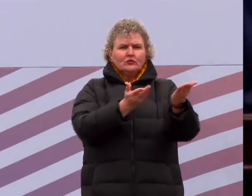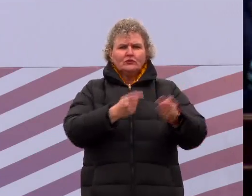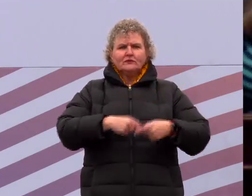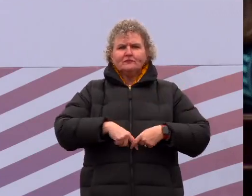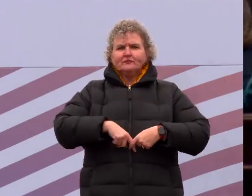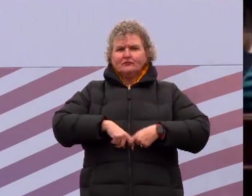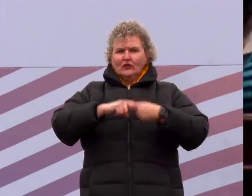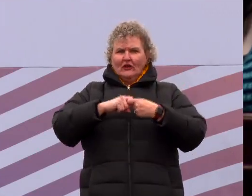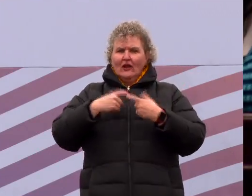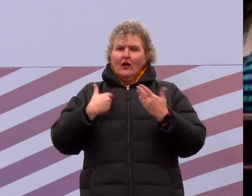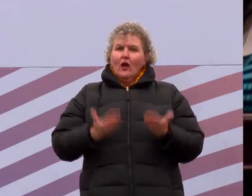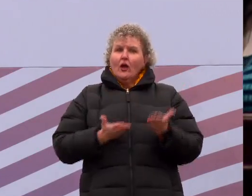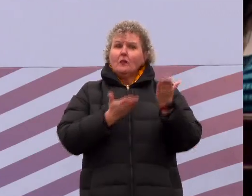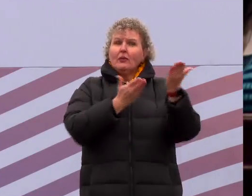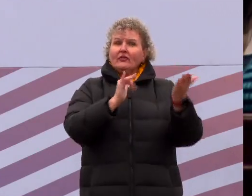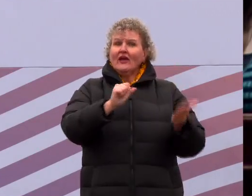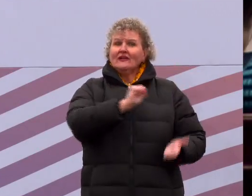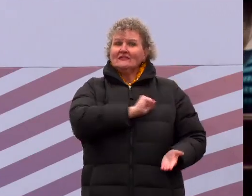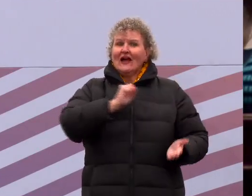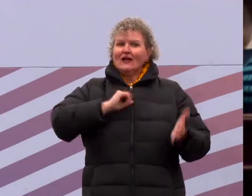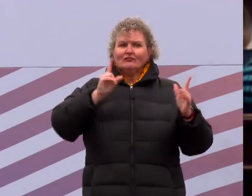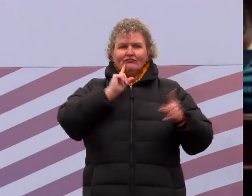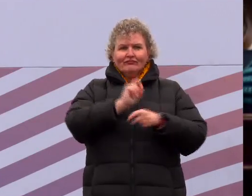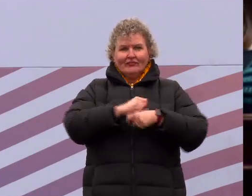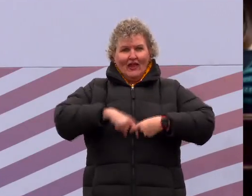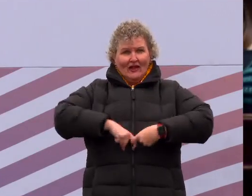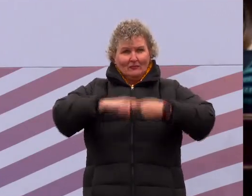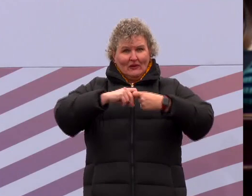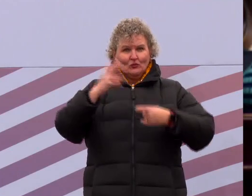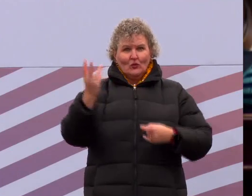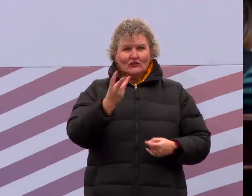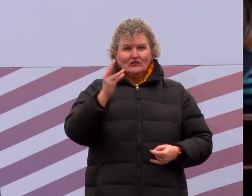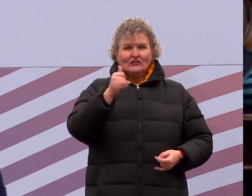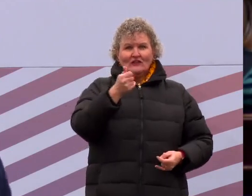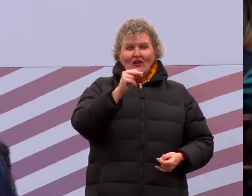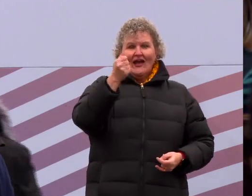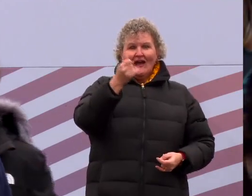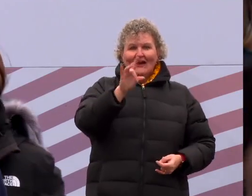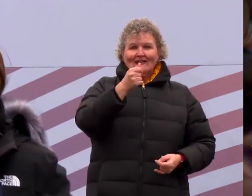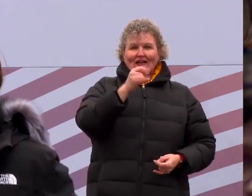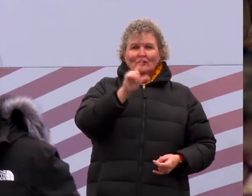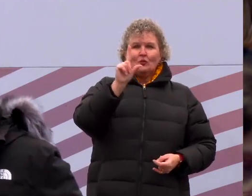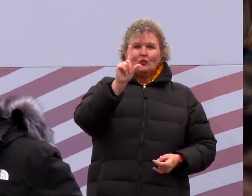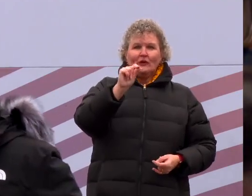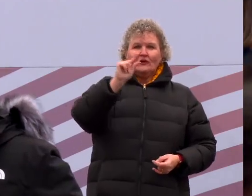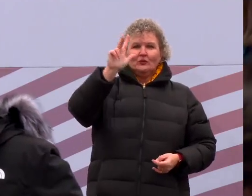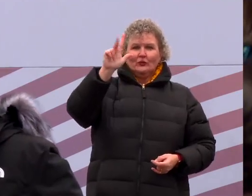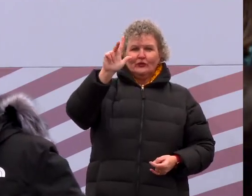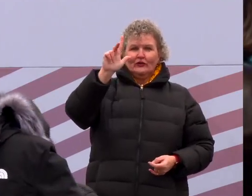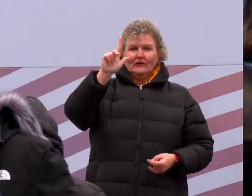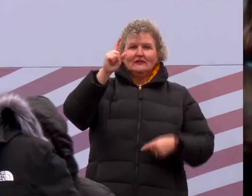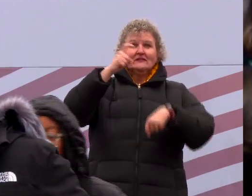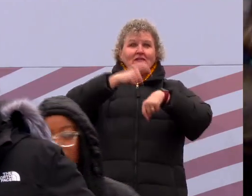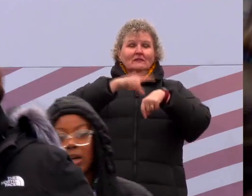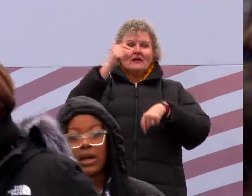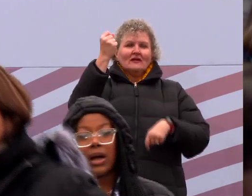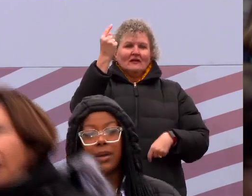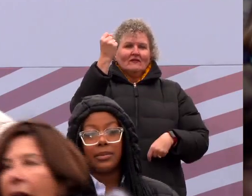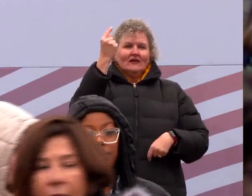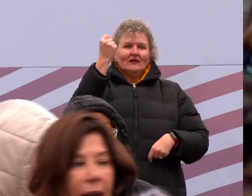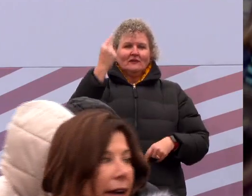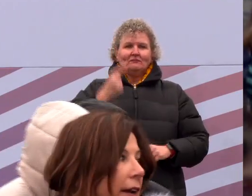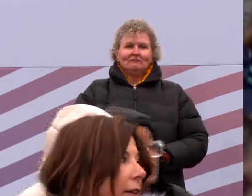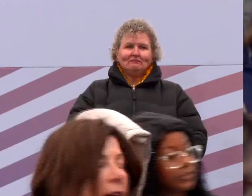do now recess until Wednesday, January 18, 2023 at 11 a.m., unless sooner recalled by the